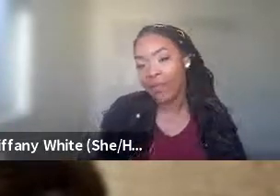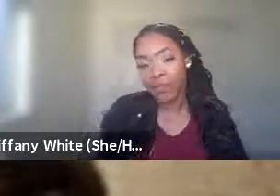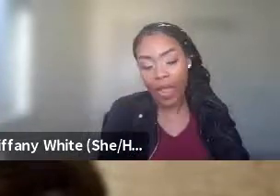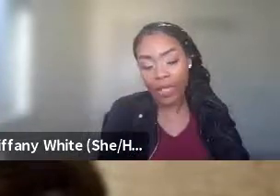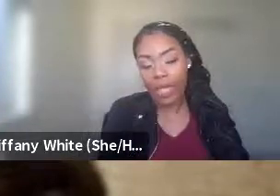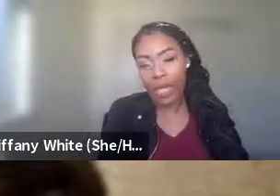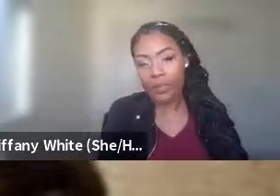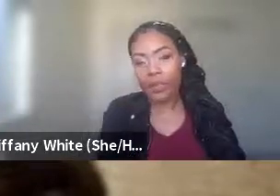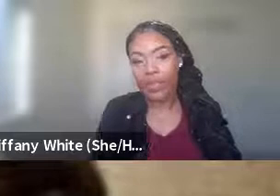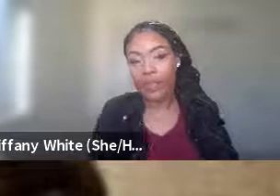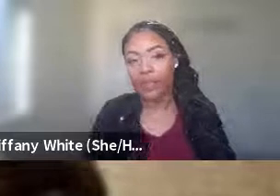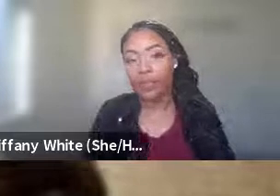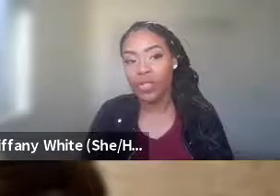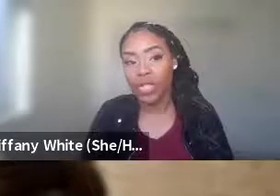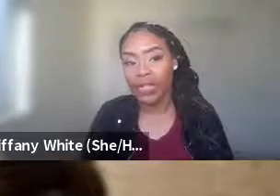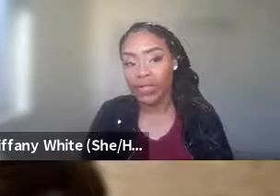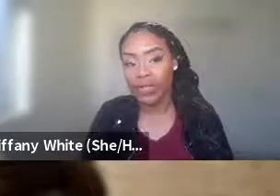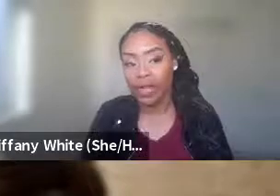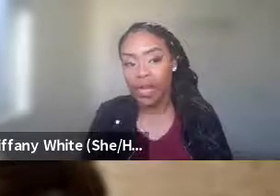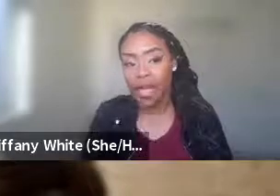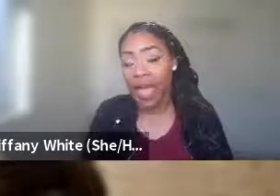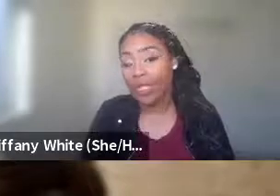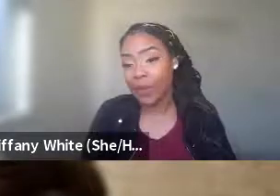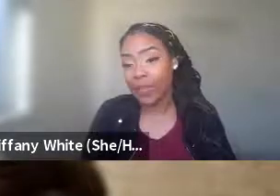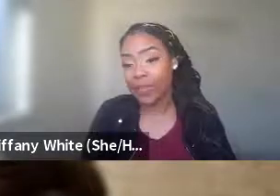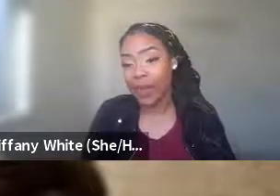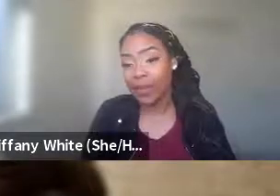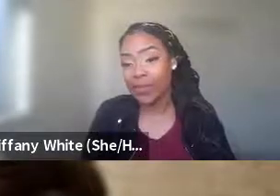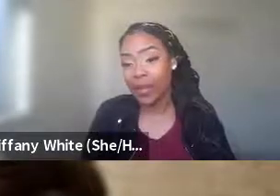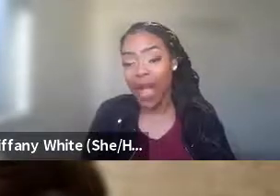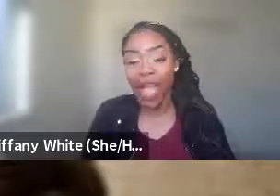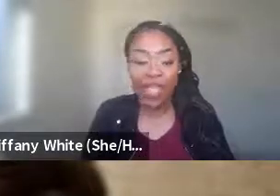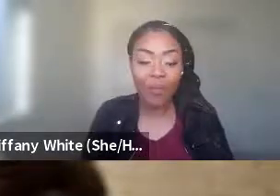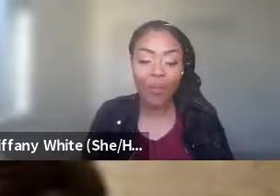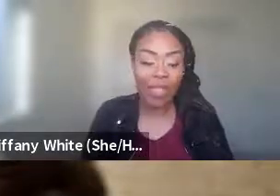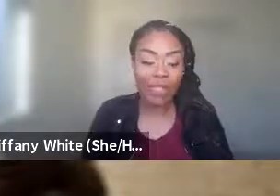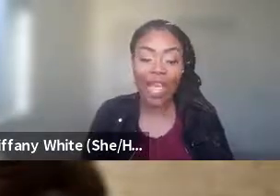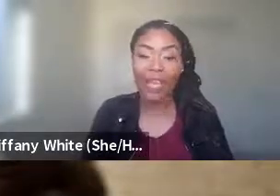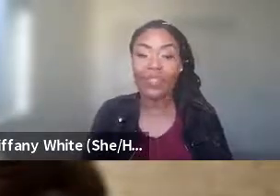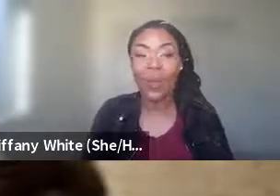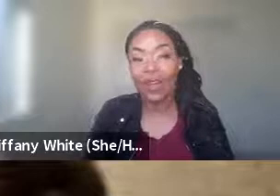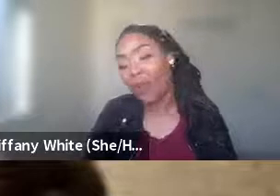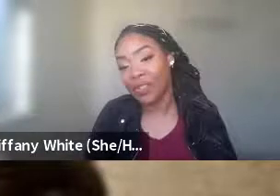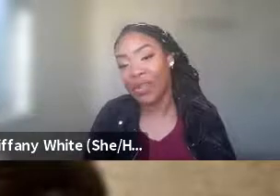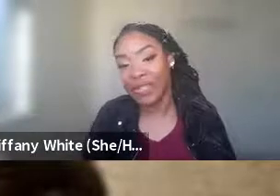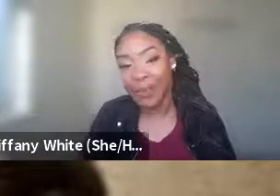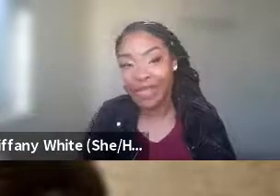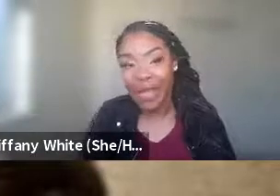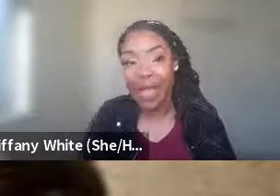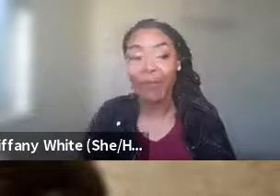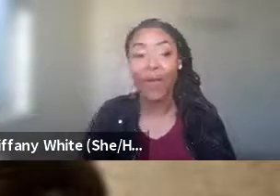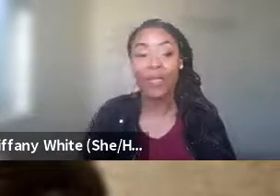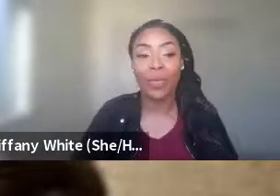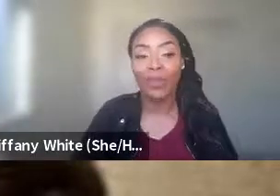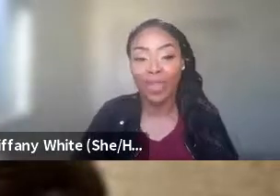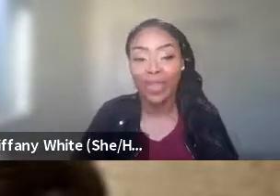that my students in the juvenile justice center had expressed, right? And so I had so many opportunities to mess